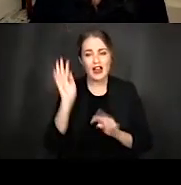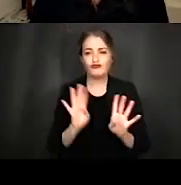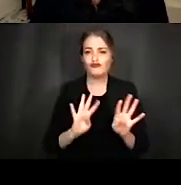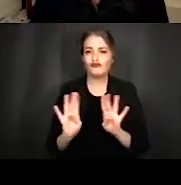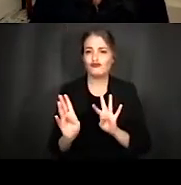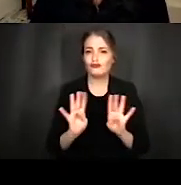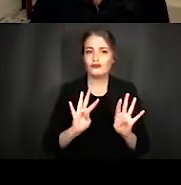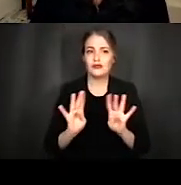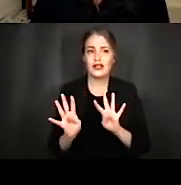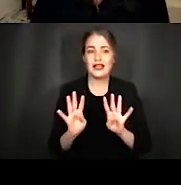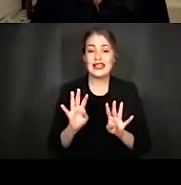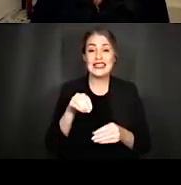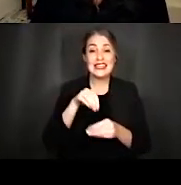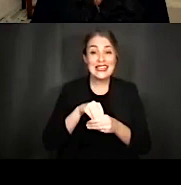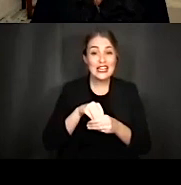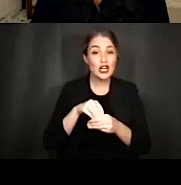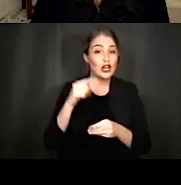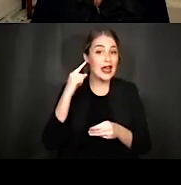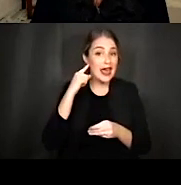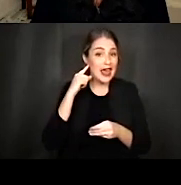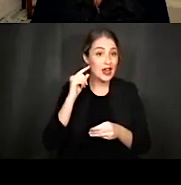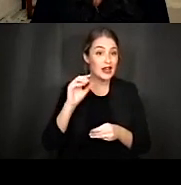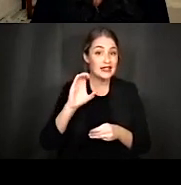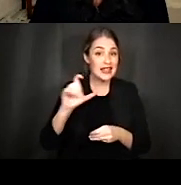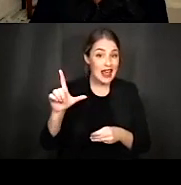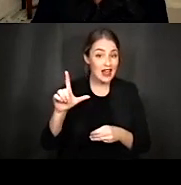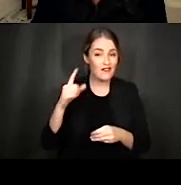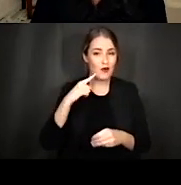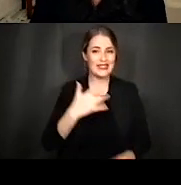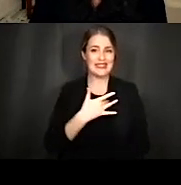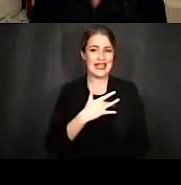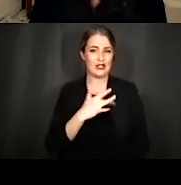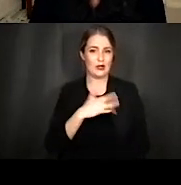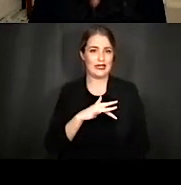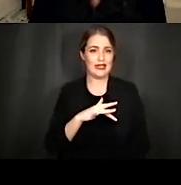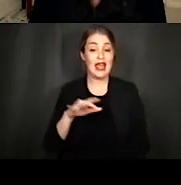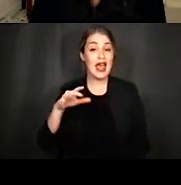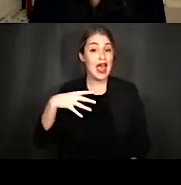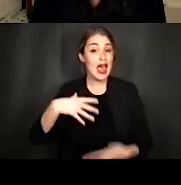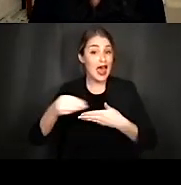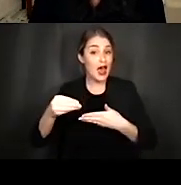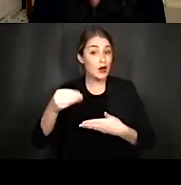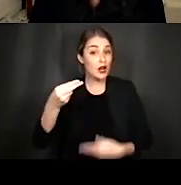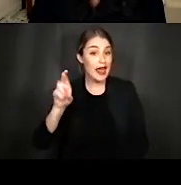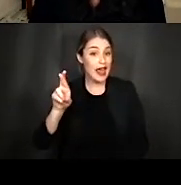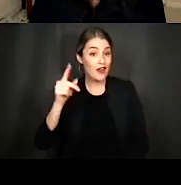The inner hair cell is considered sensory, and the outer hair cell is considered motor.